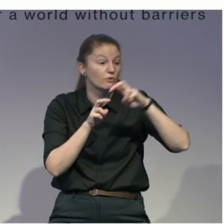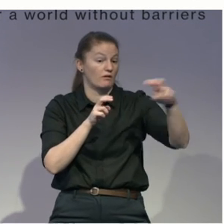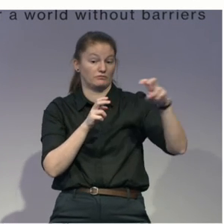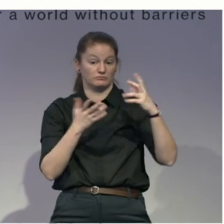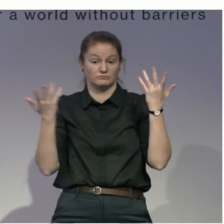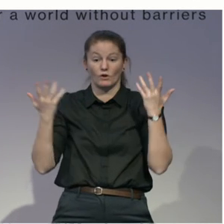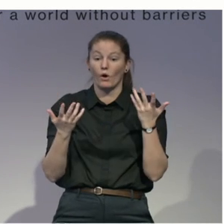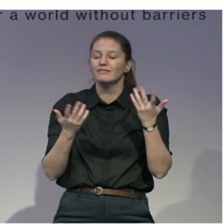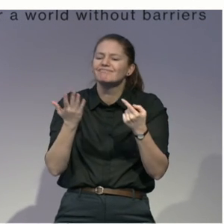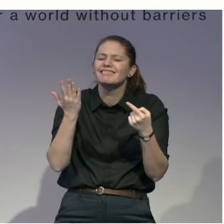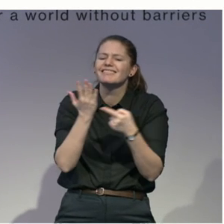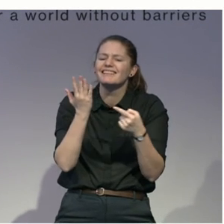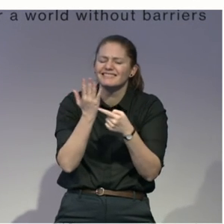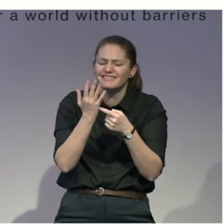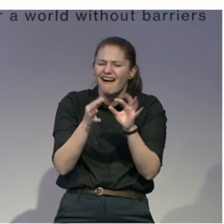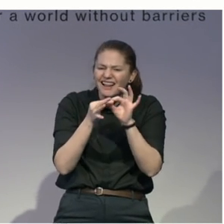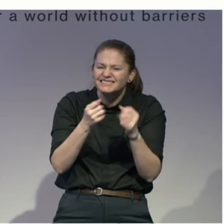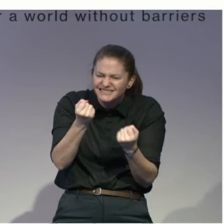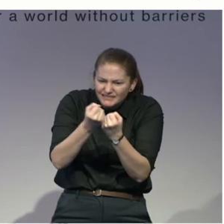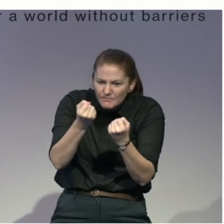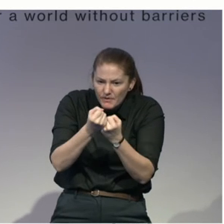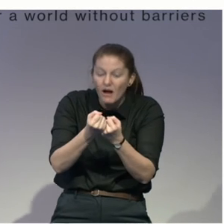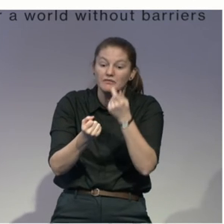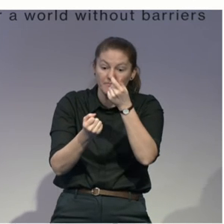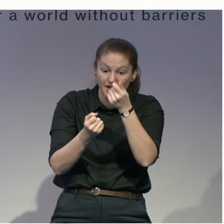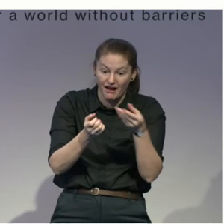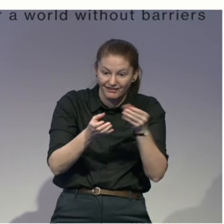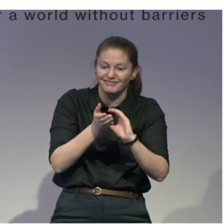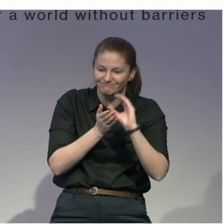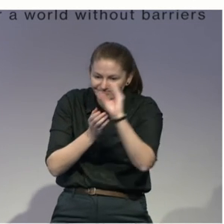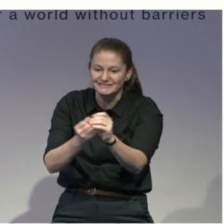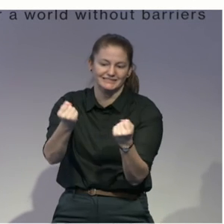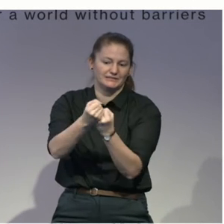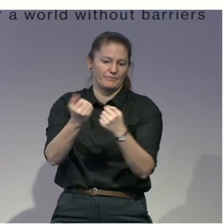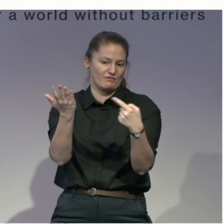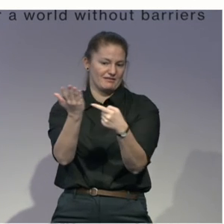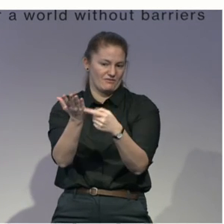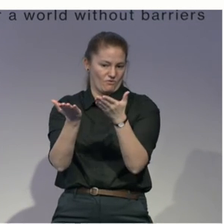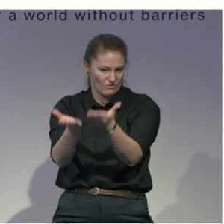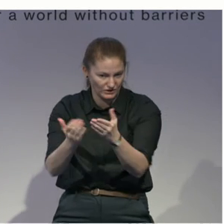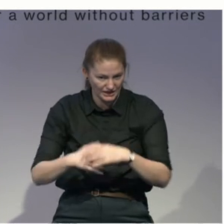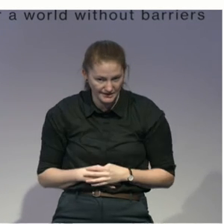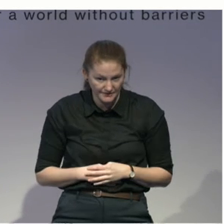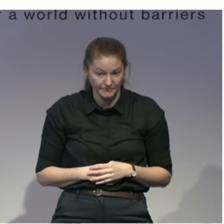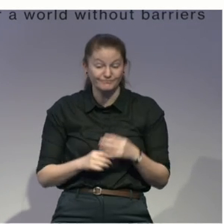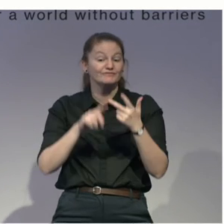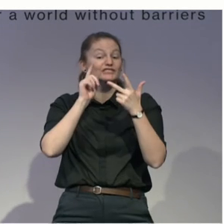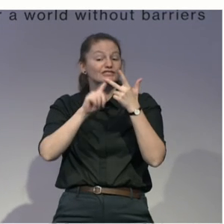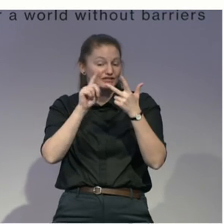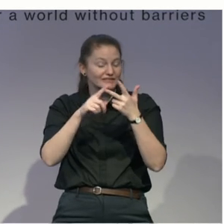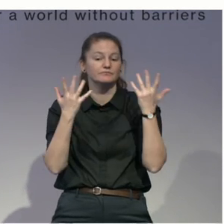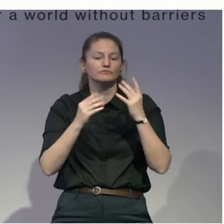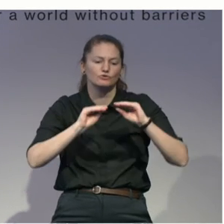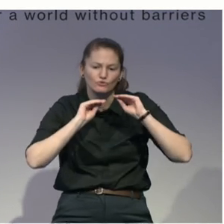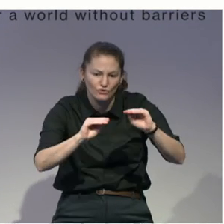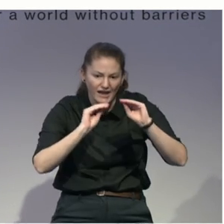devices, amongst others. Right. And secondly, about training employment, which is one of the key mandate of SG